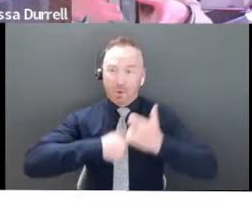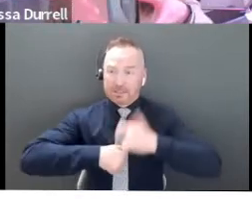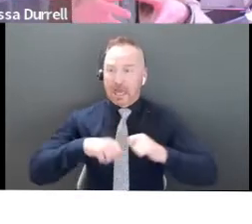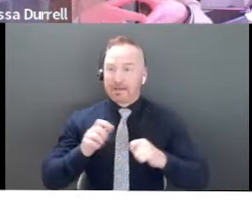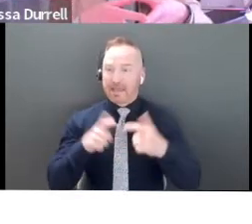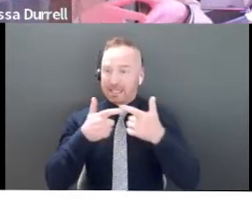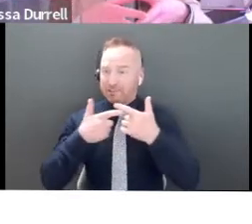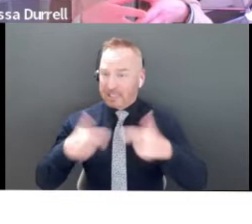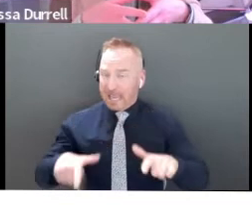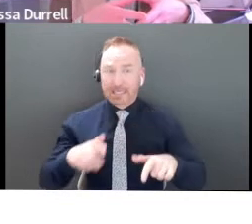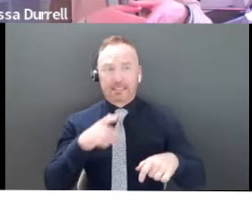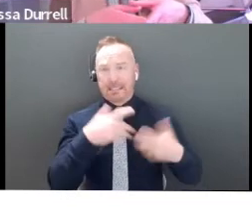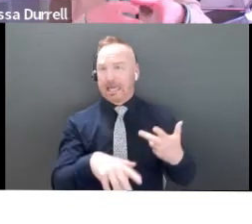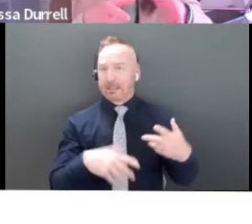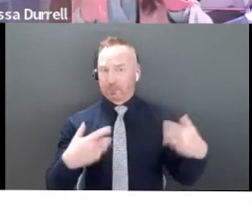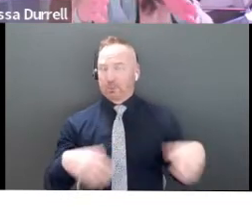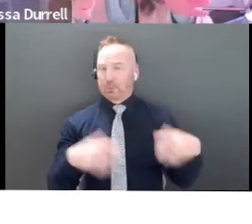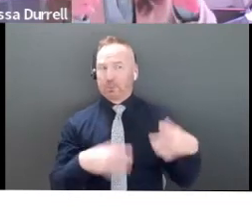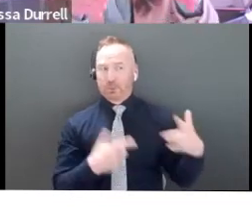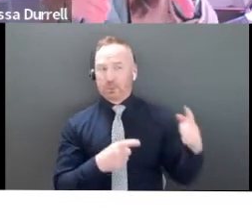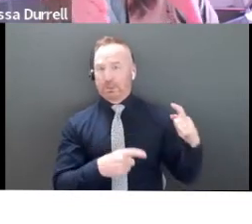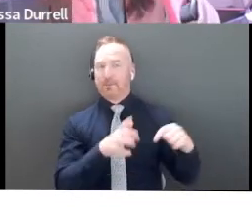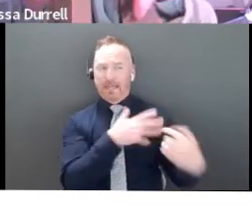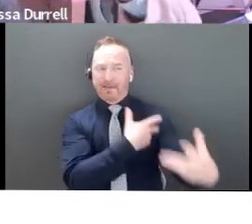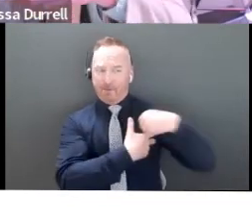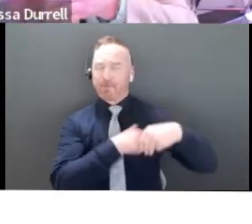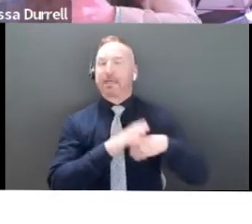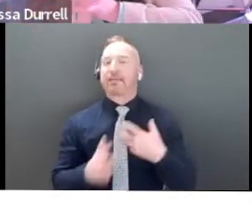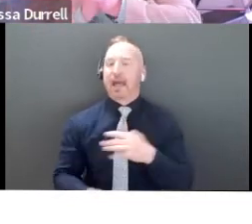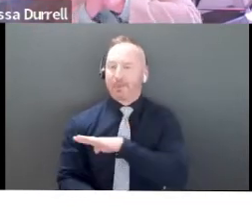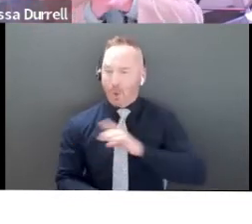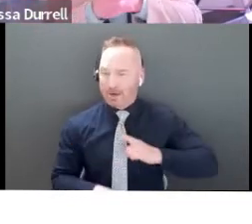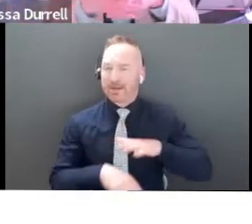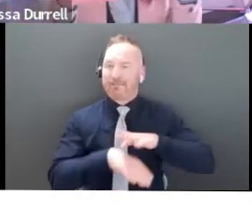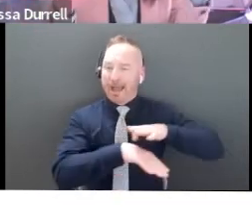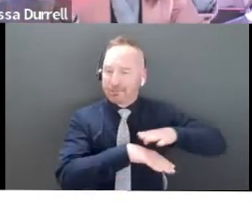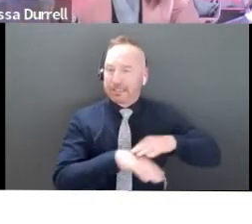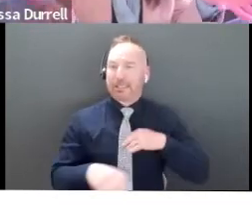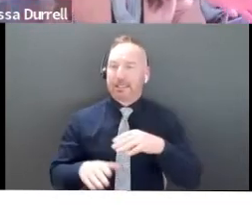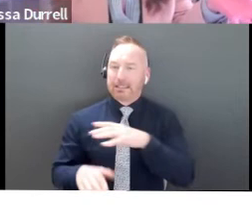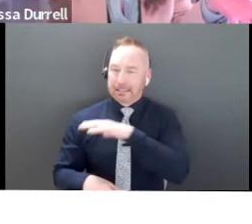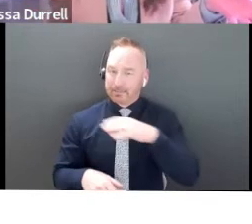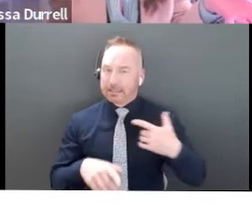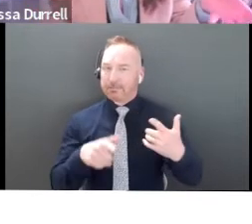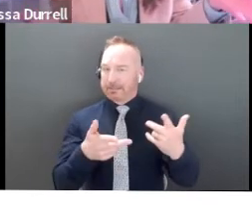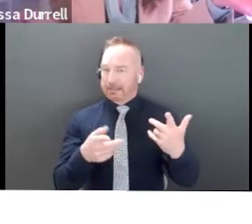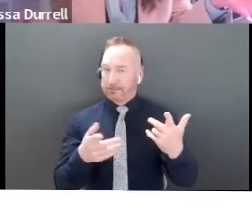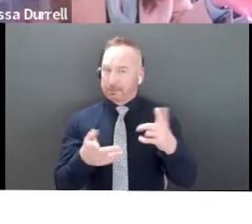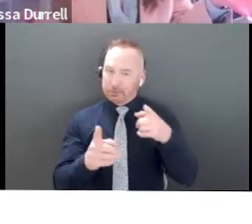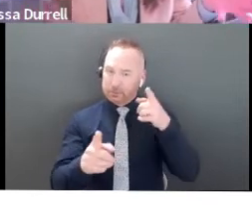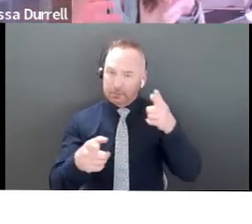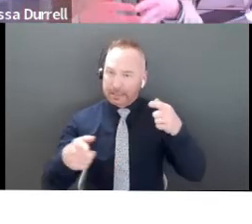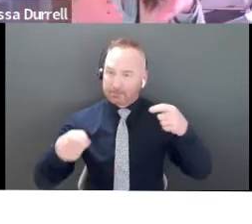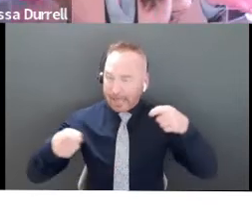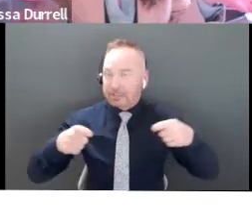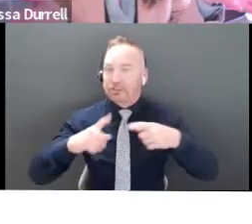sit on your board or your advisory board to make sure that money is being managed to success. So have you thought about what that